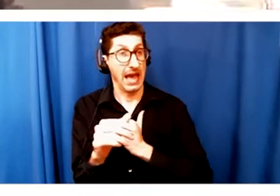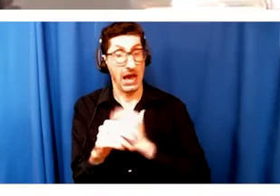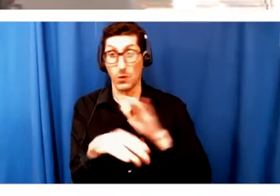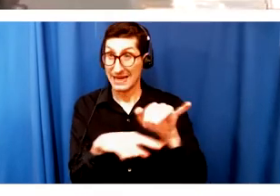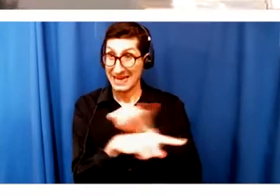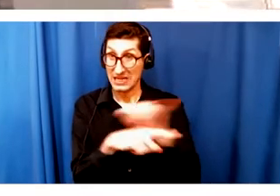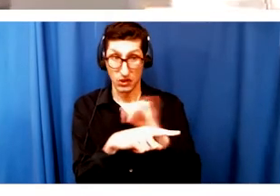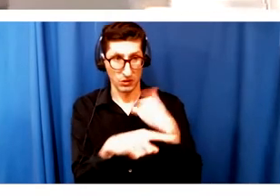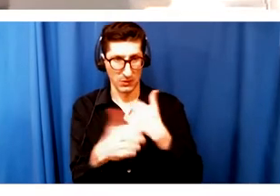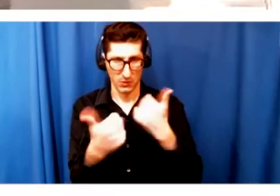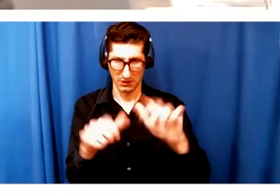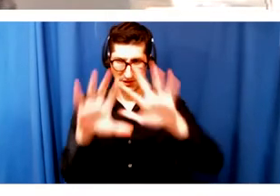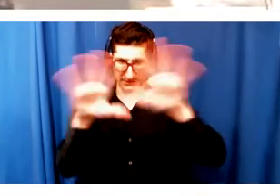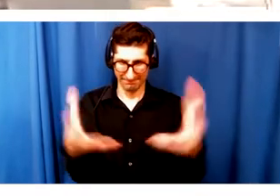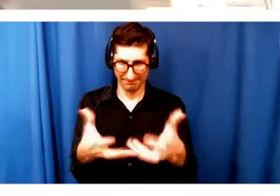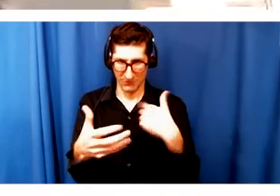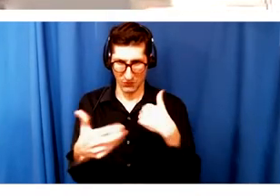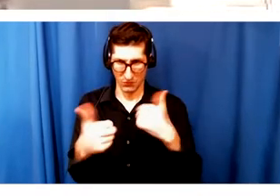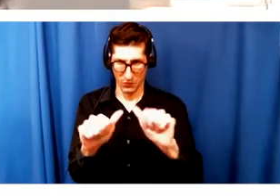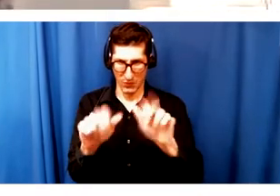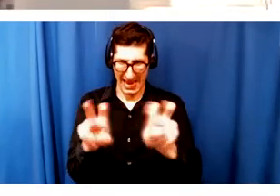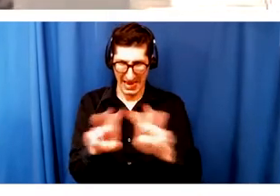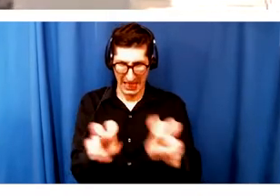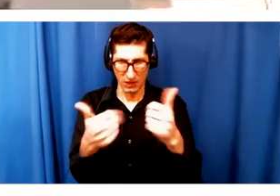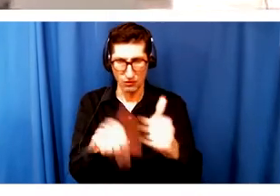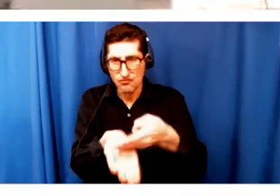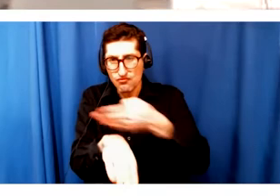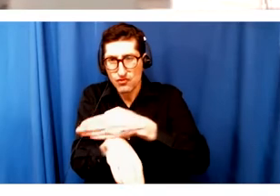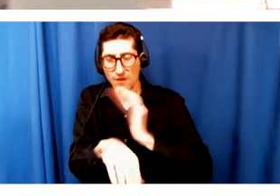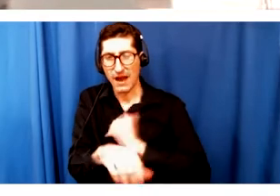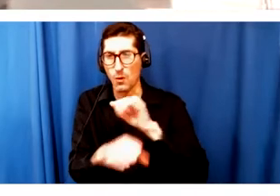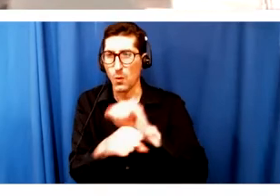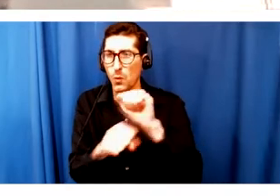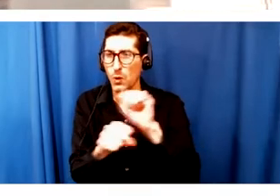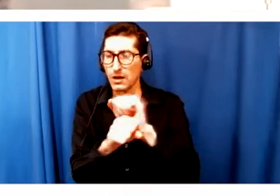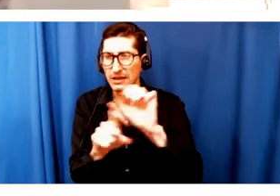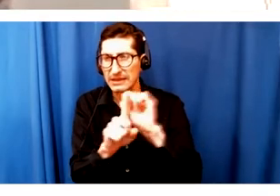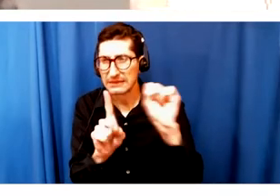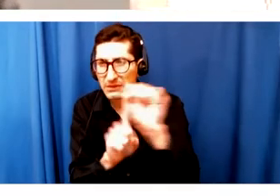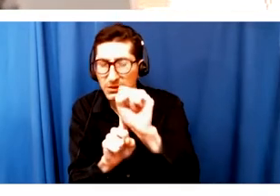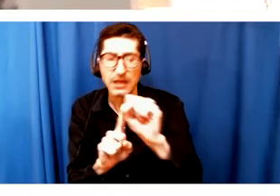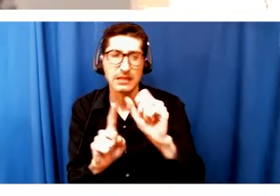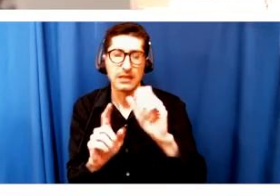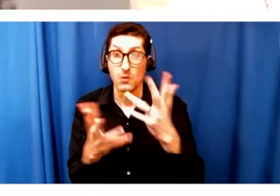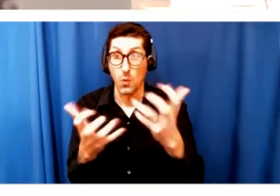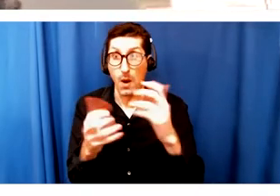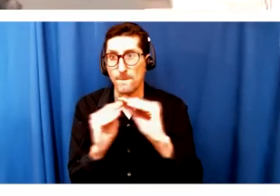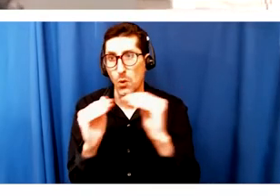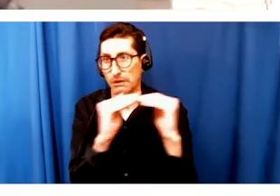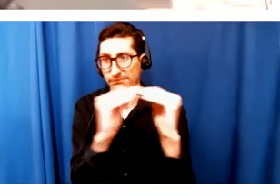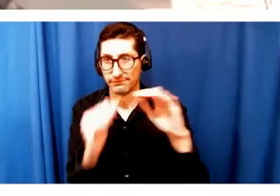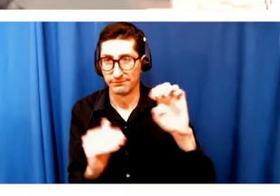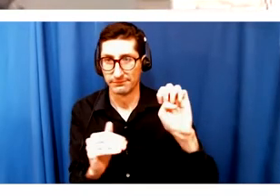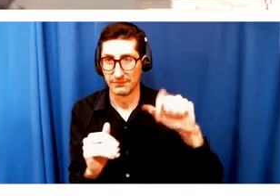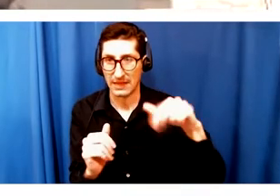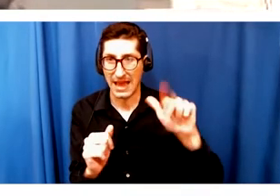try to figure out how to make things better, how to make our working environments better, how to make things more equitable, and just